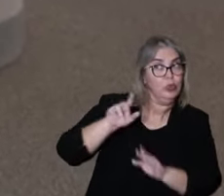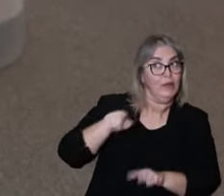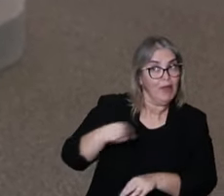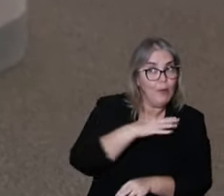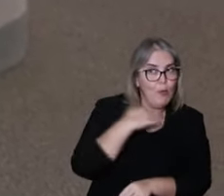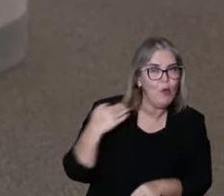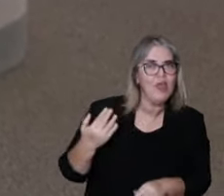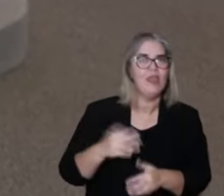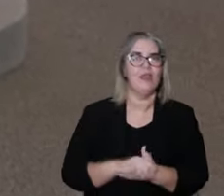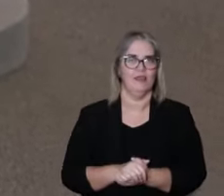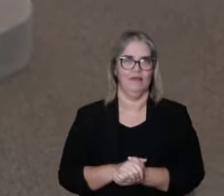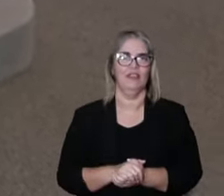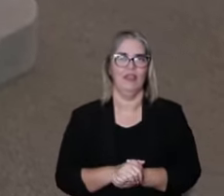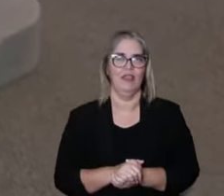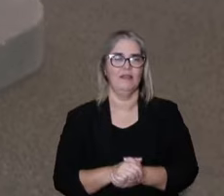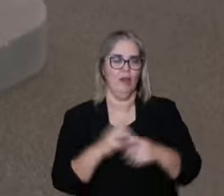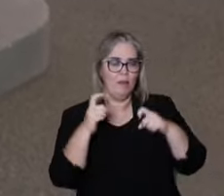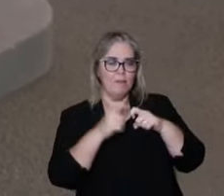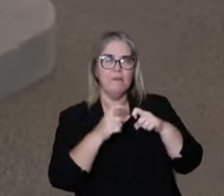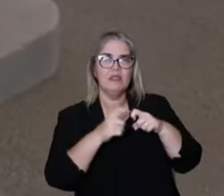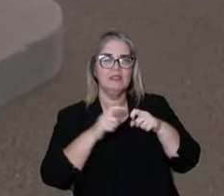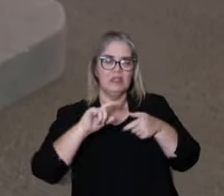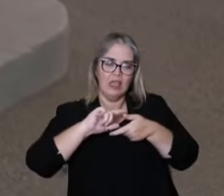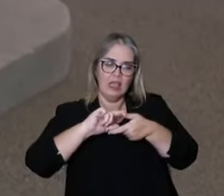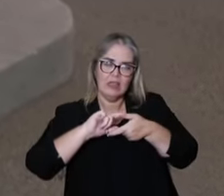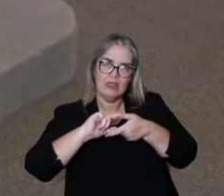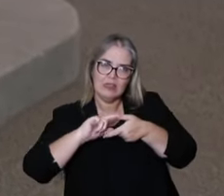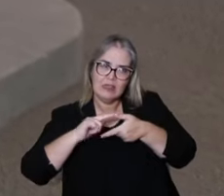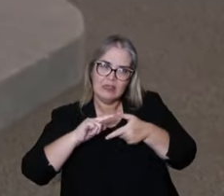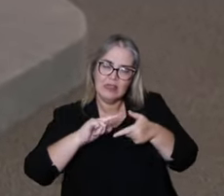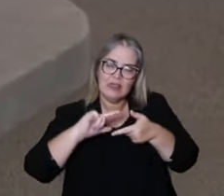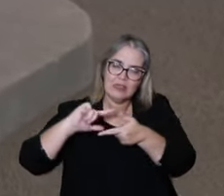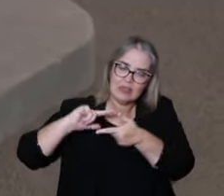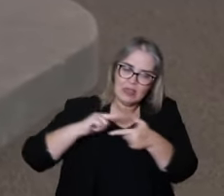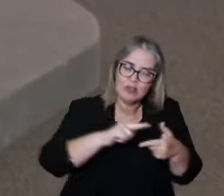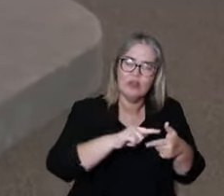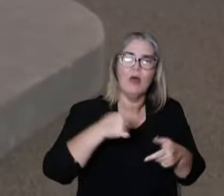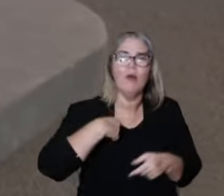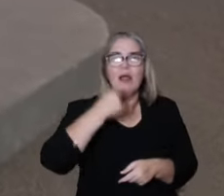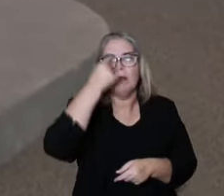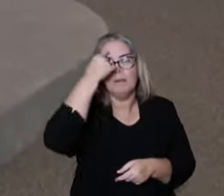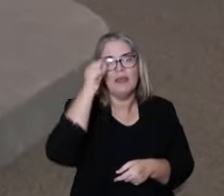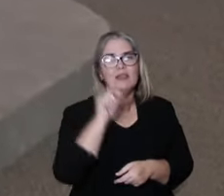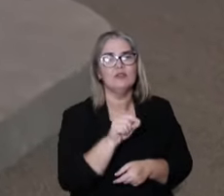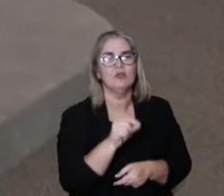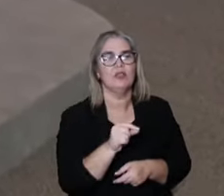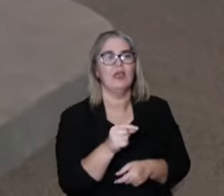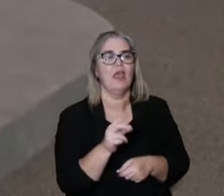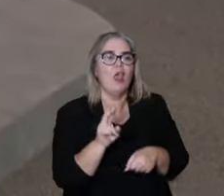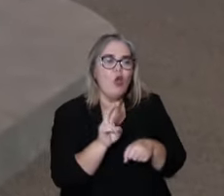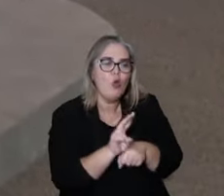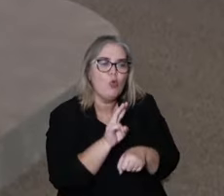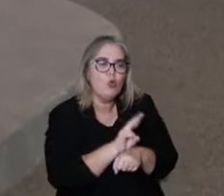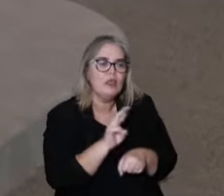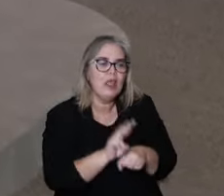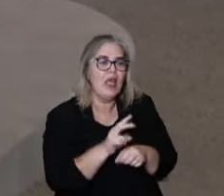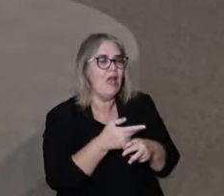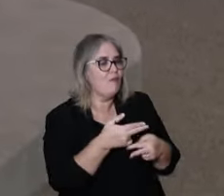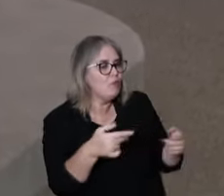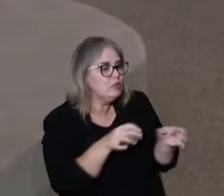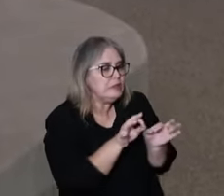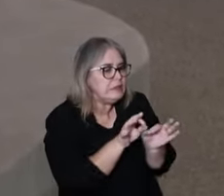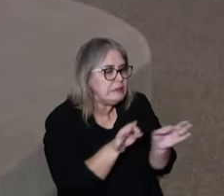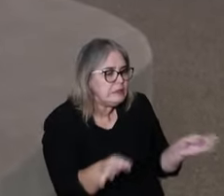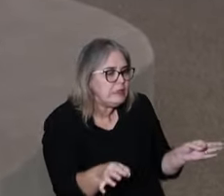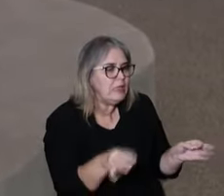the extreme sickness in this closeness to death. So this biomedicine is different. And the other traditional